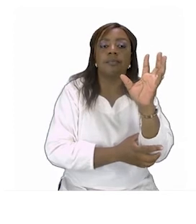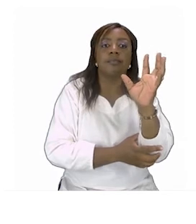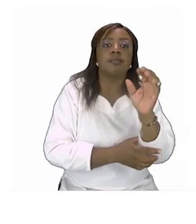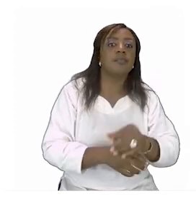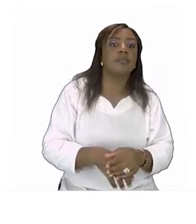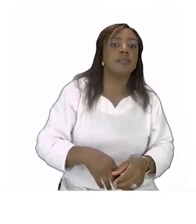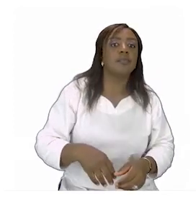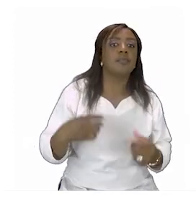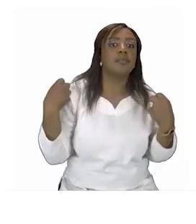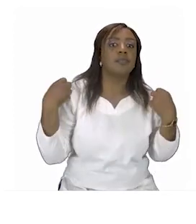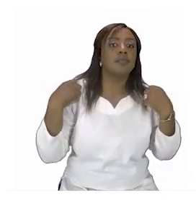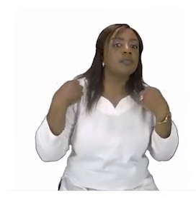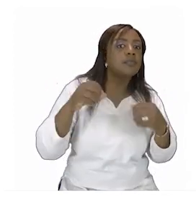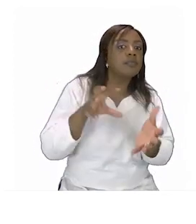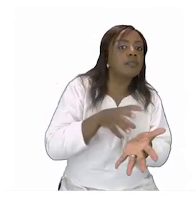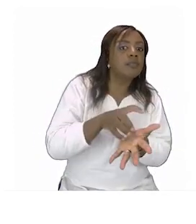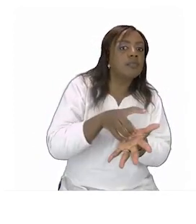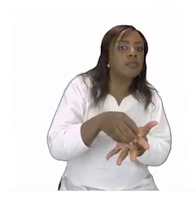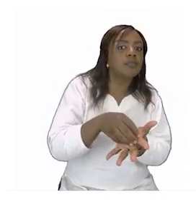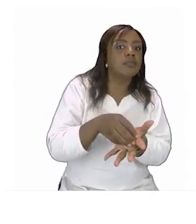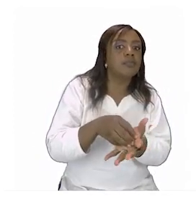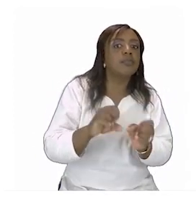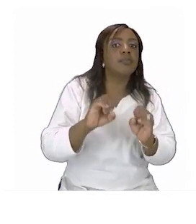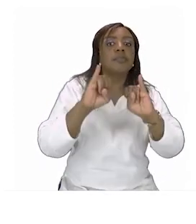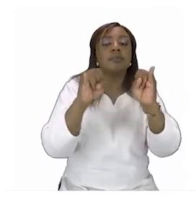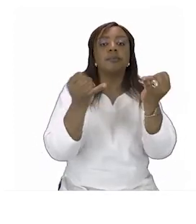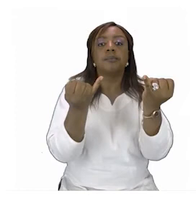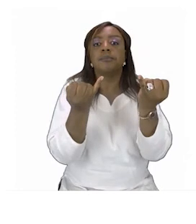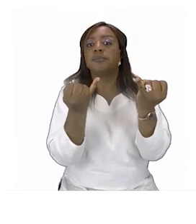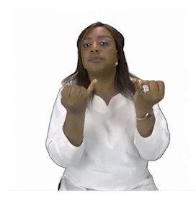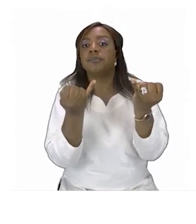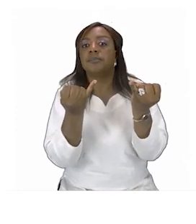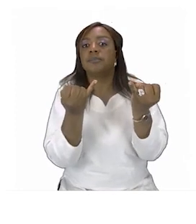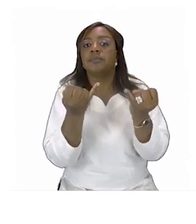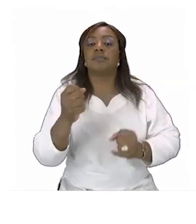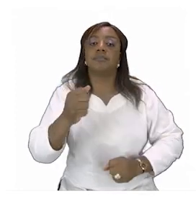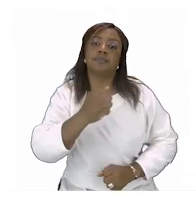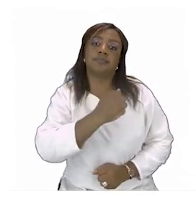town mom